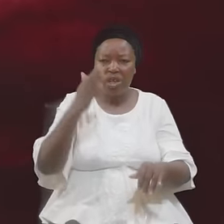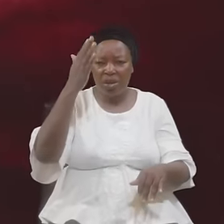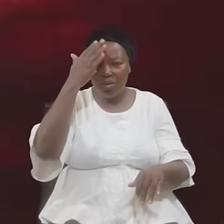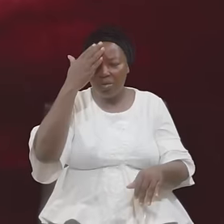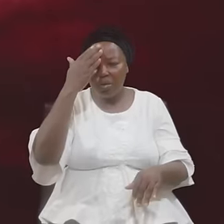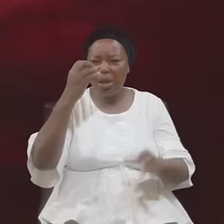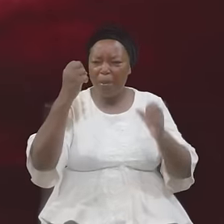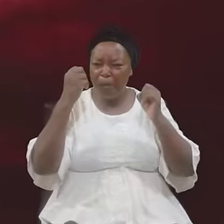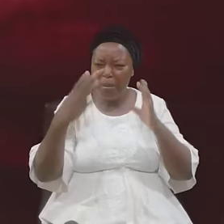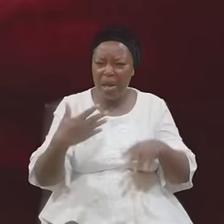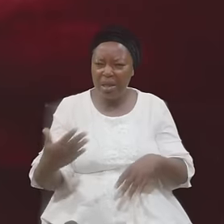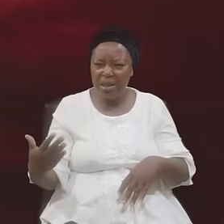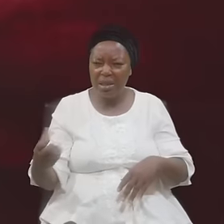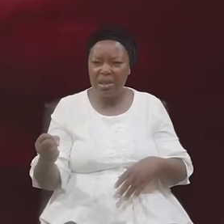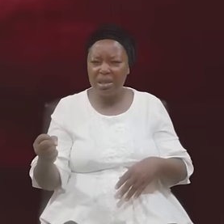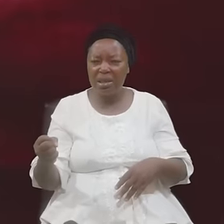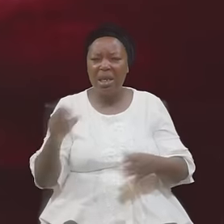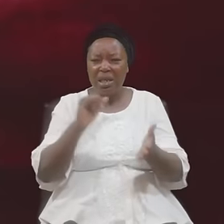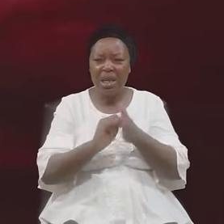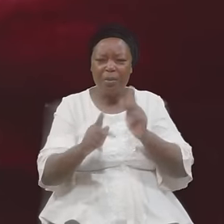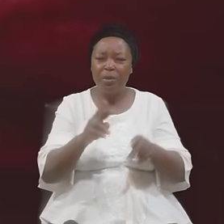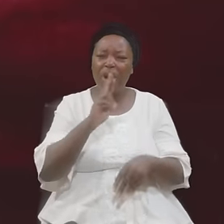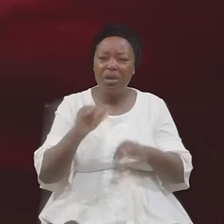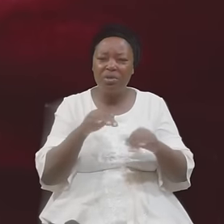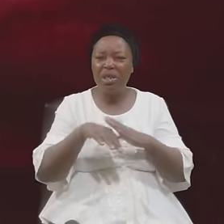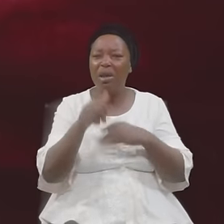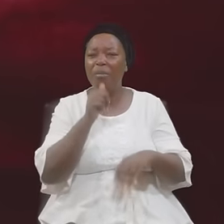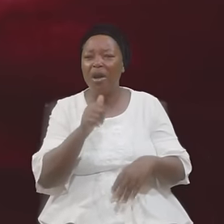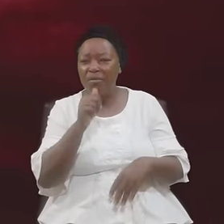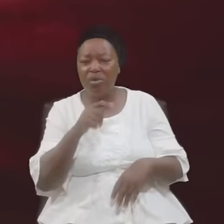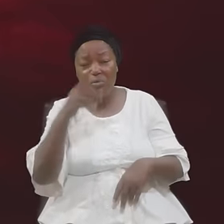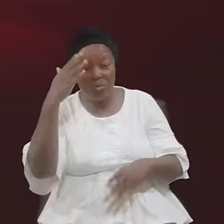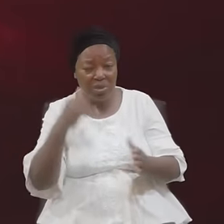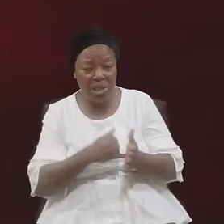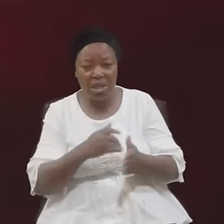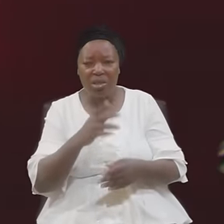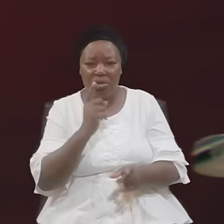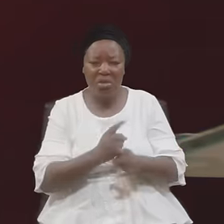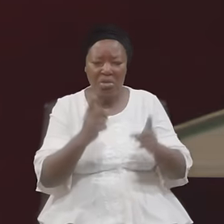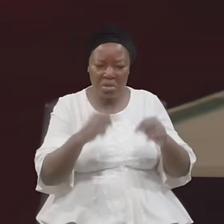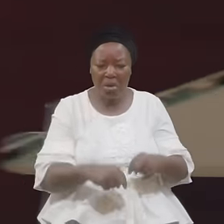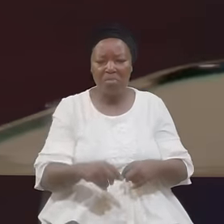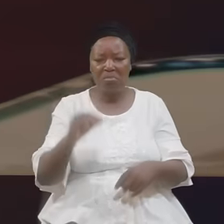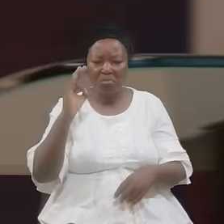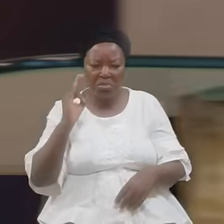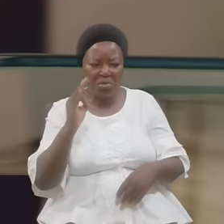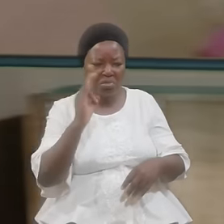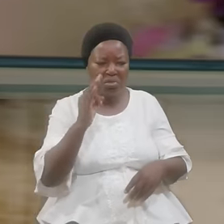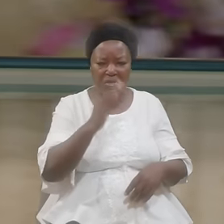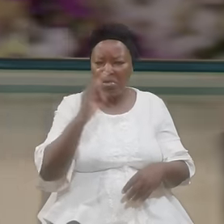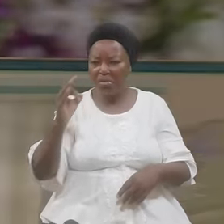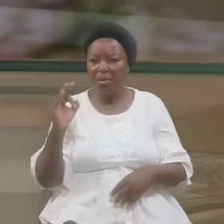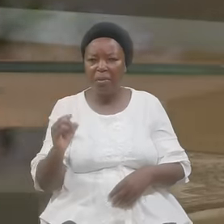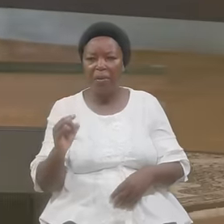Lot People Are Doing In The Private Just Come Doctrine Doctrine Doctrine